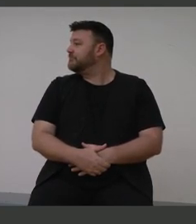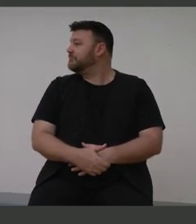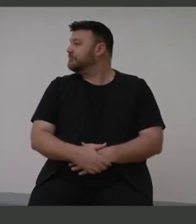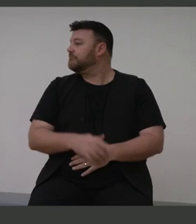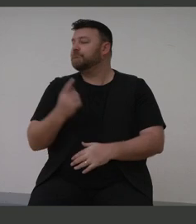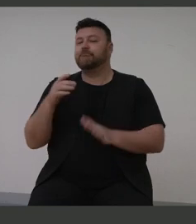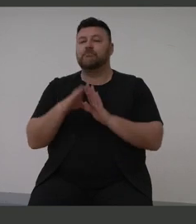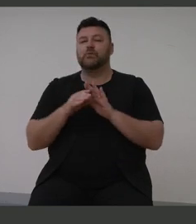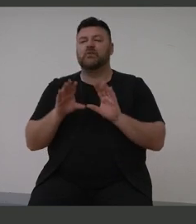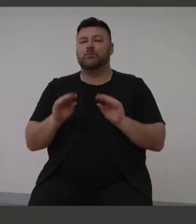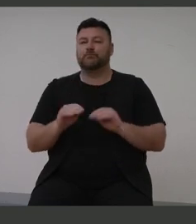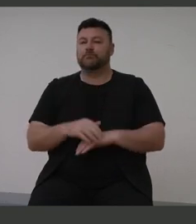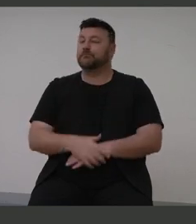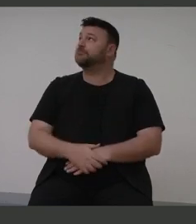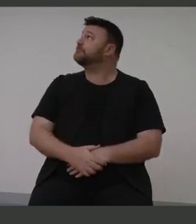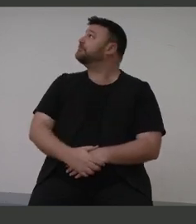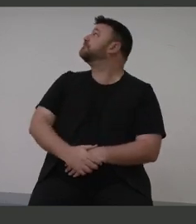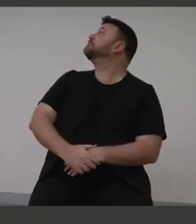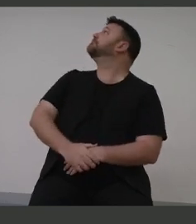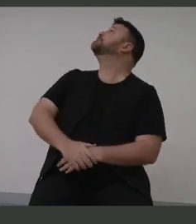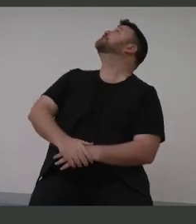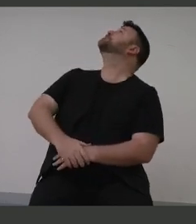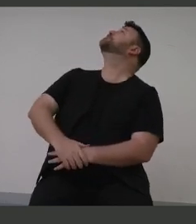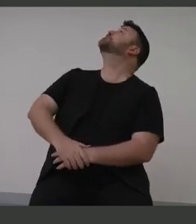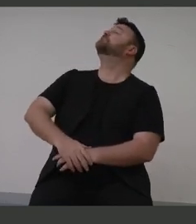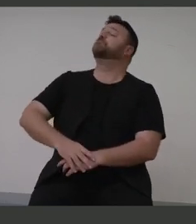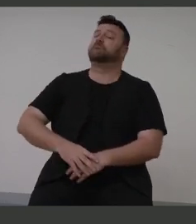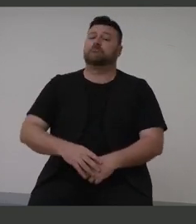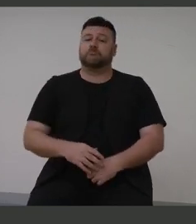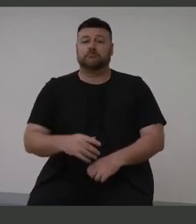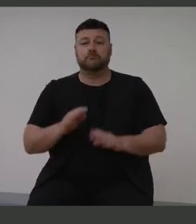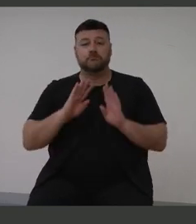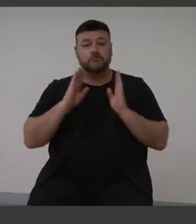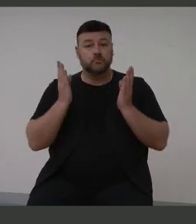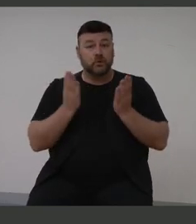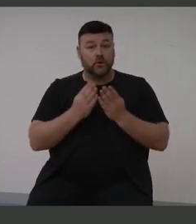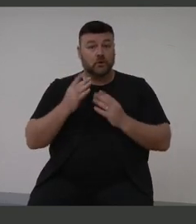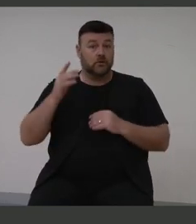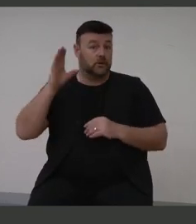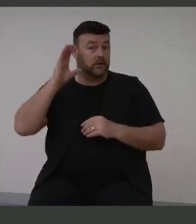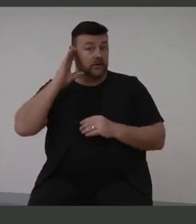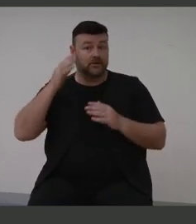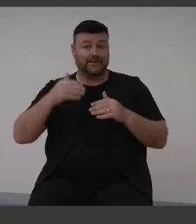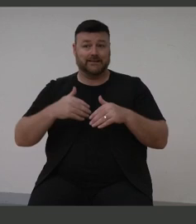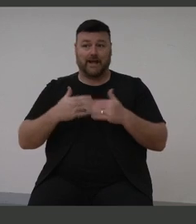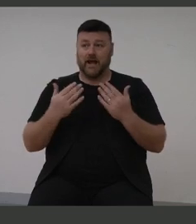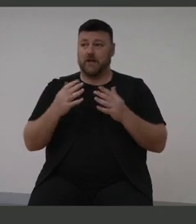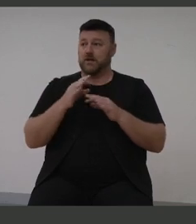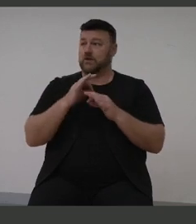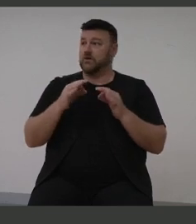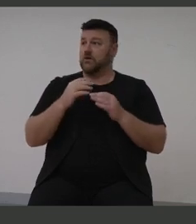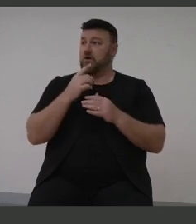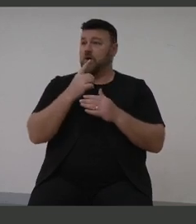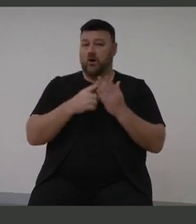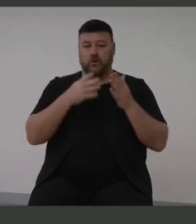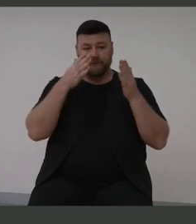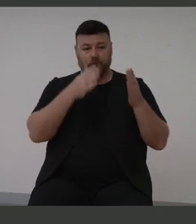World Hearing Day is not just an opportunity to raise community awareness of hearing loss and hearing healthcare.